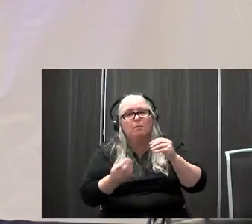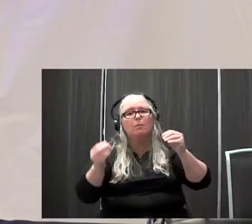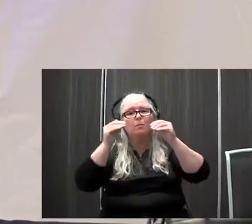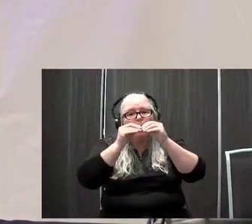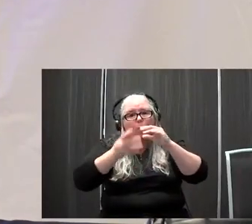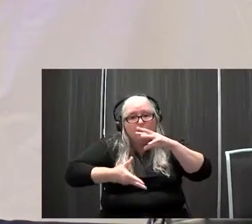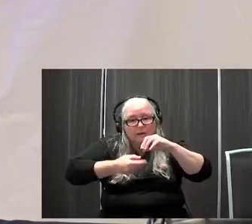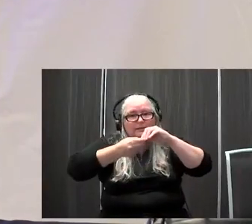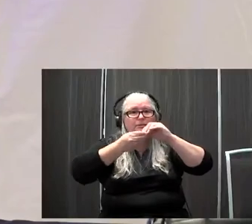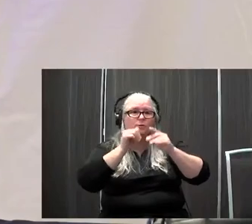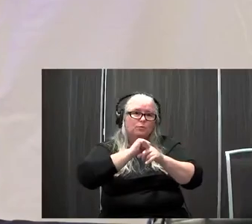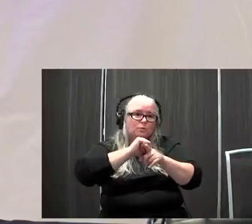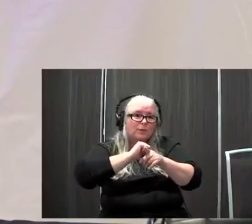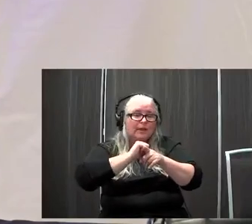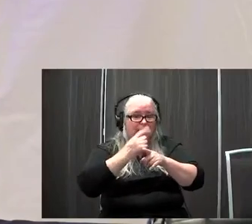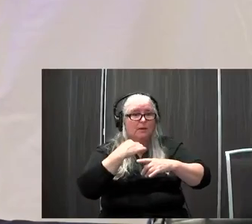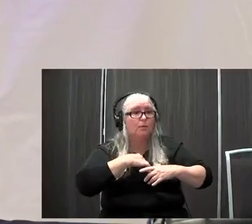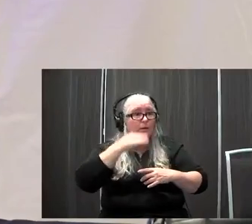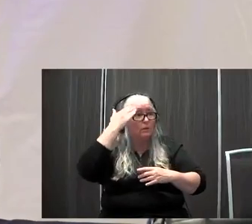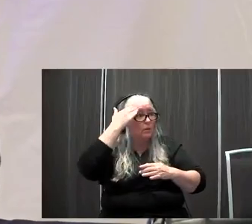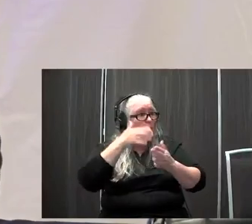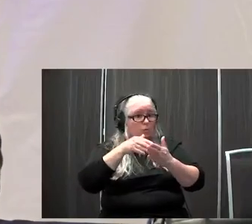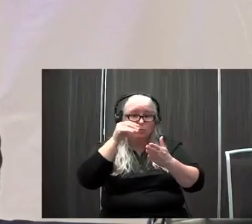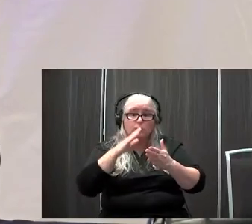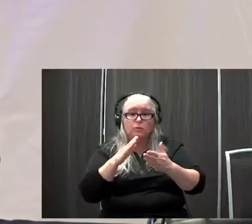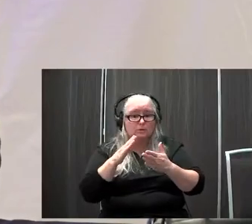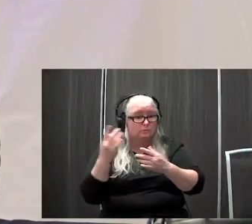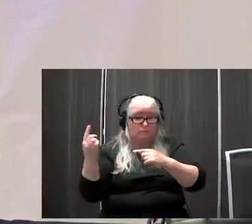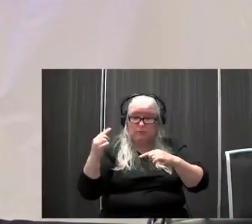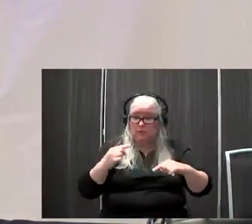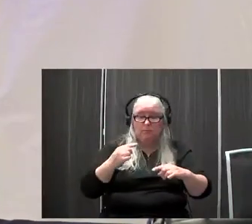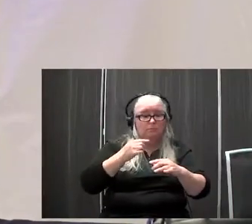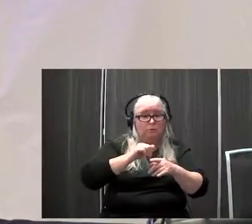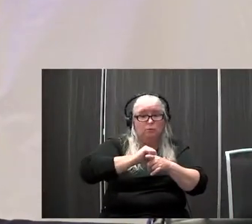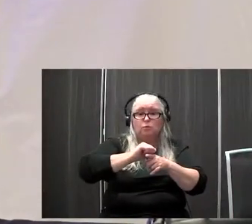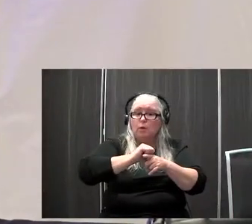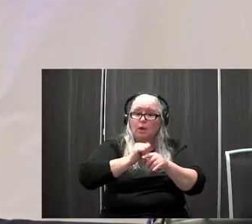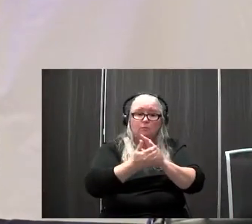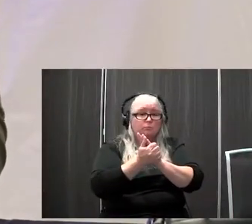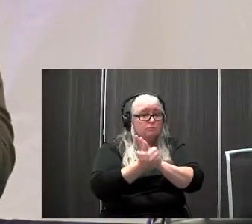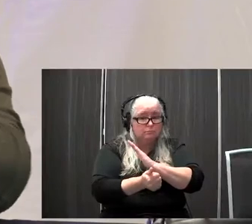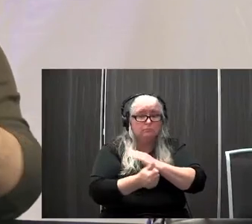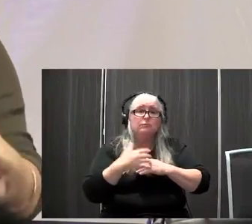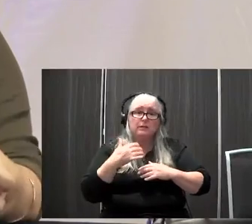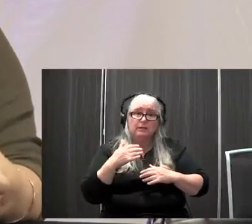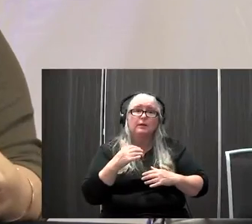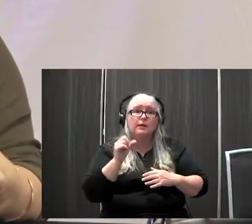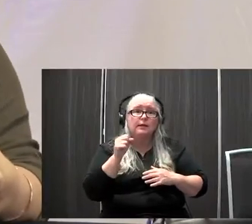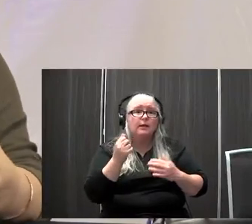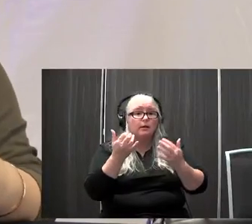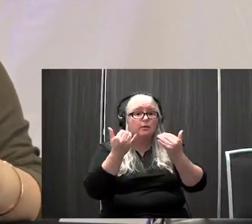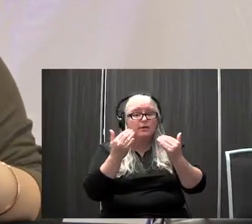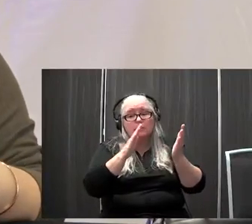So we're finding that the students are coming out very well trained, um, for the sake of vestibular. Now, that being said, when it translates down to